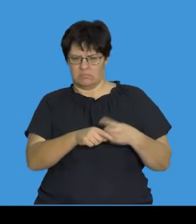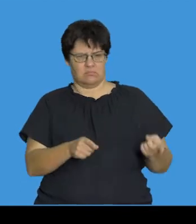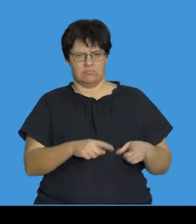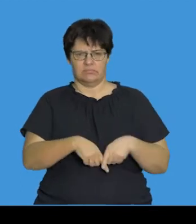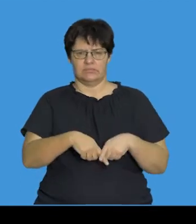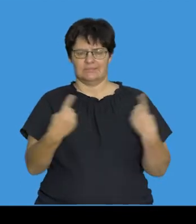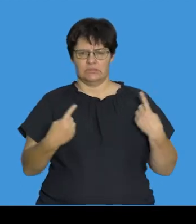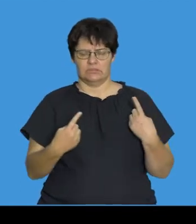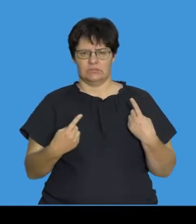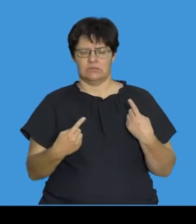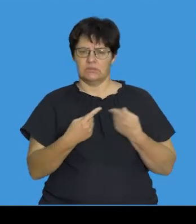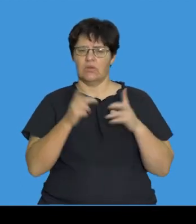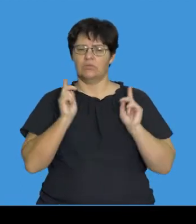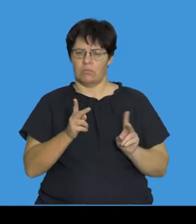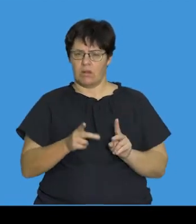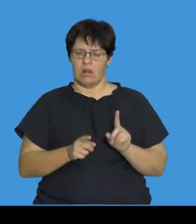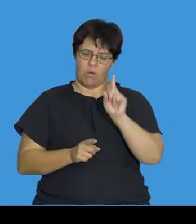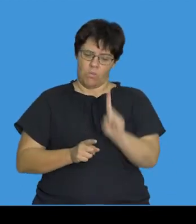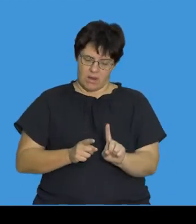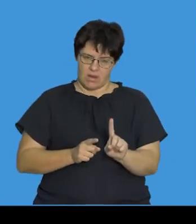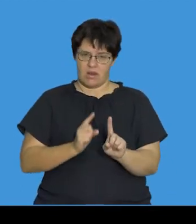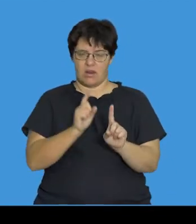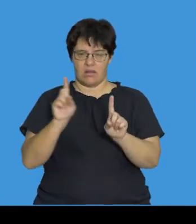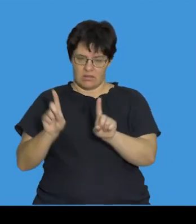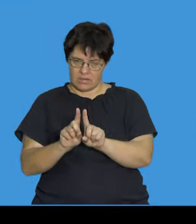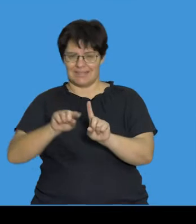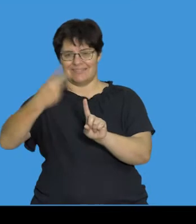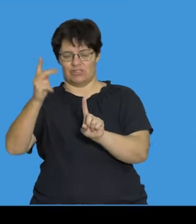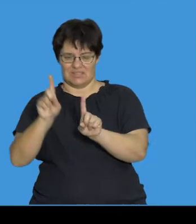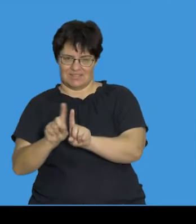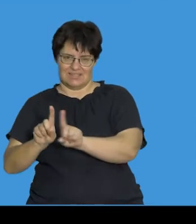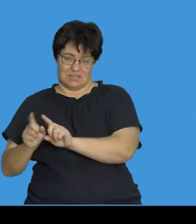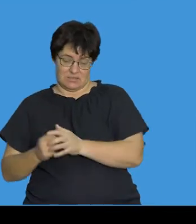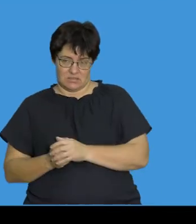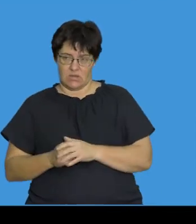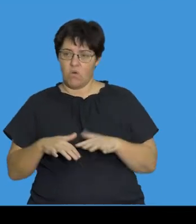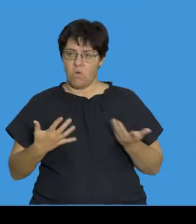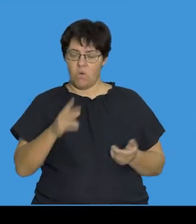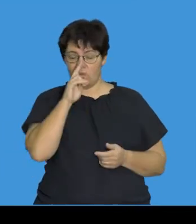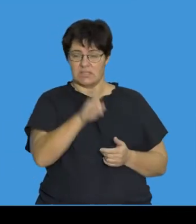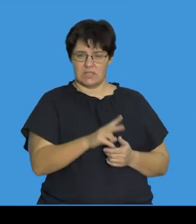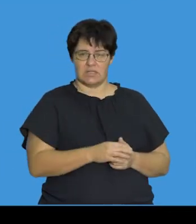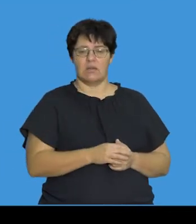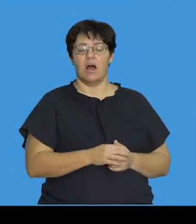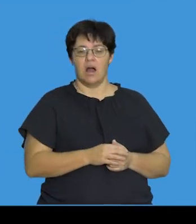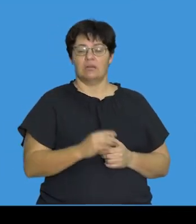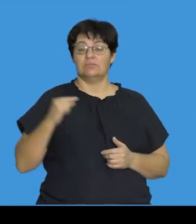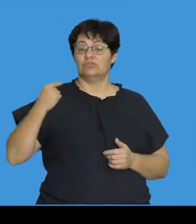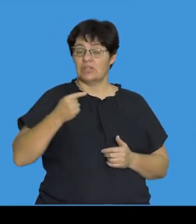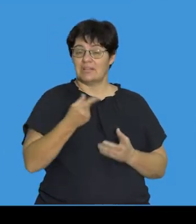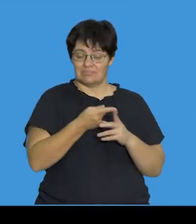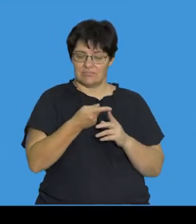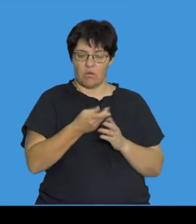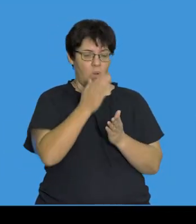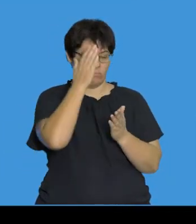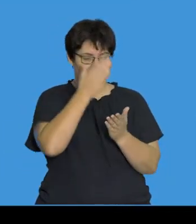one chromosome, which is different to the normal one set per gamete. Or, we could see that there is